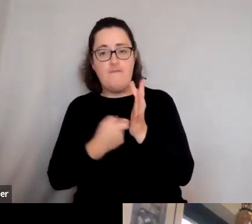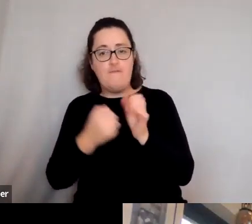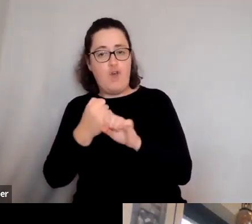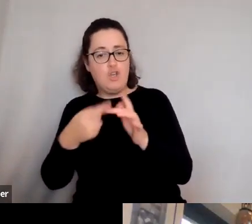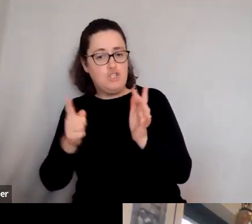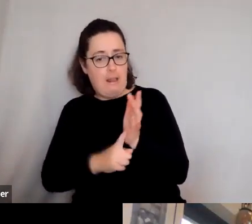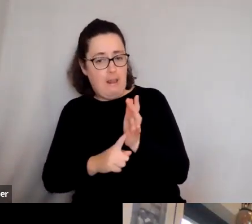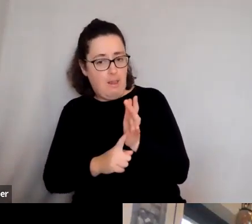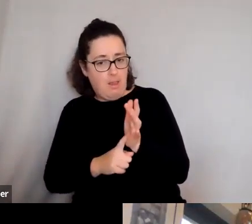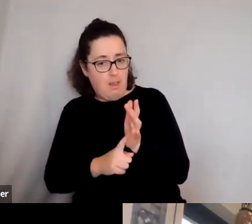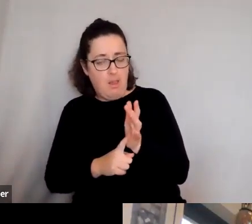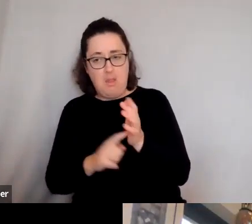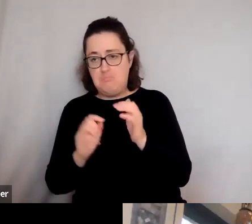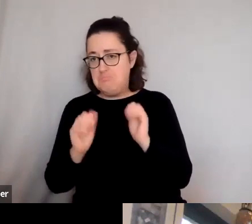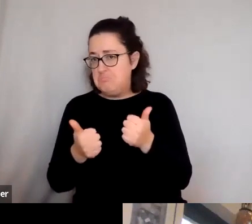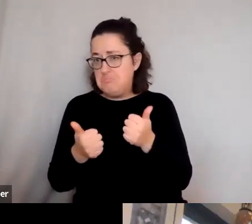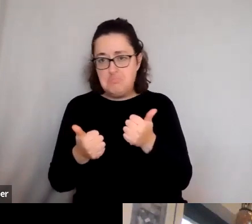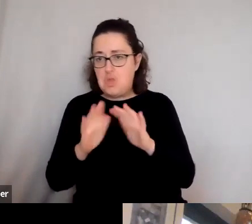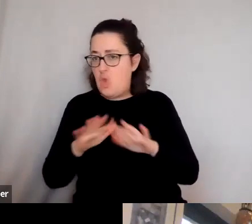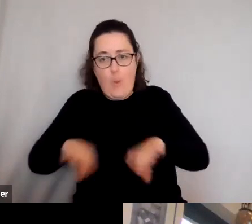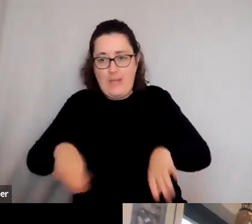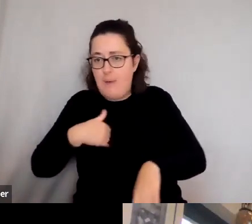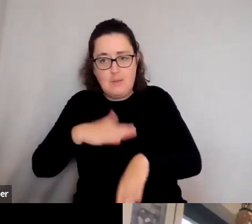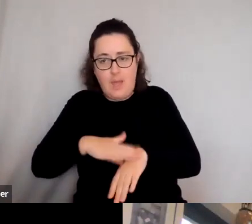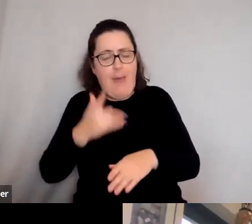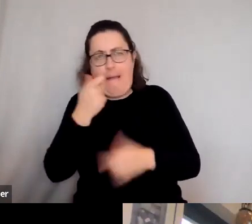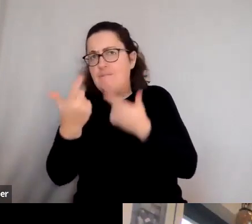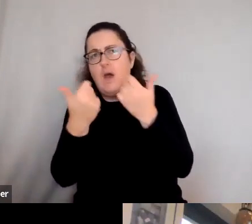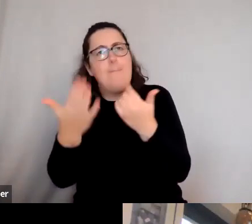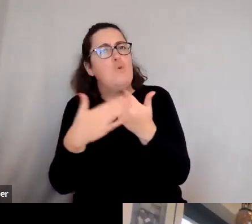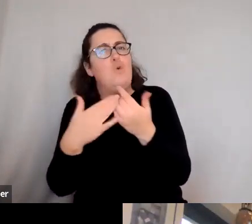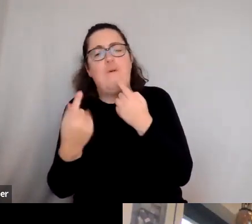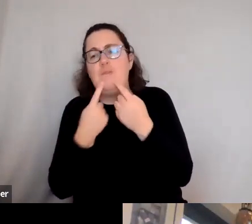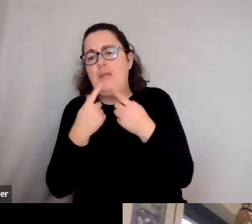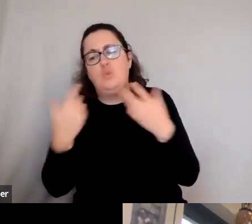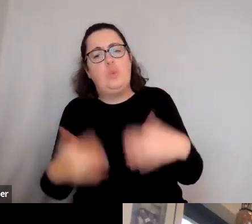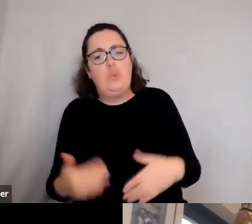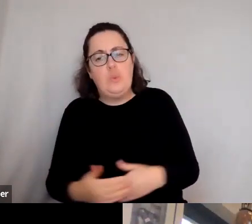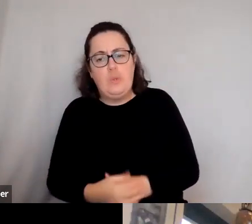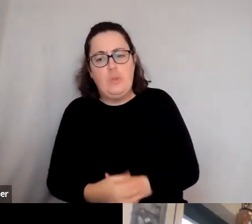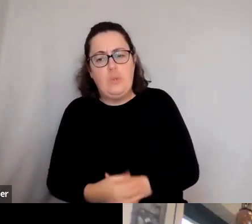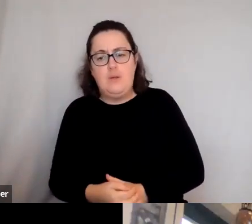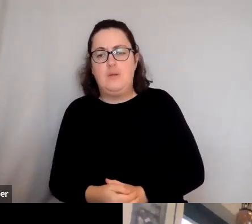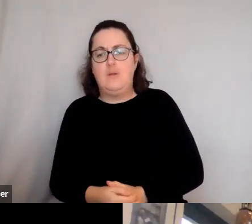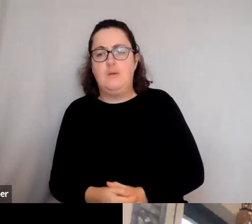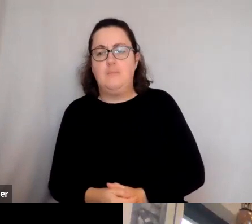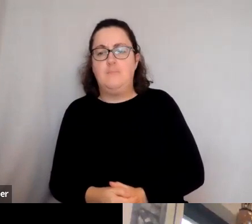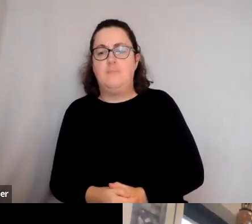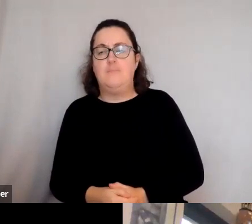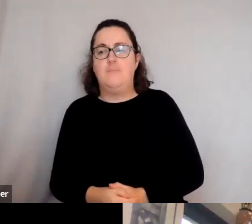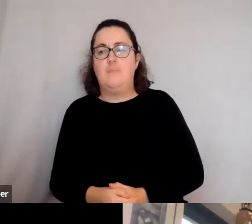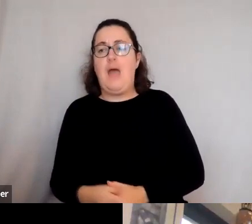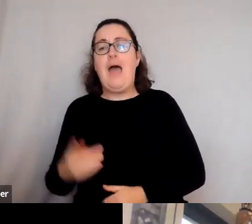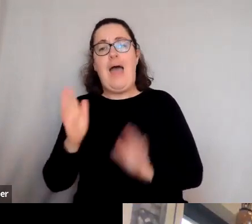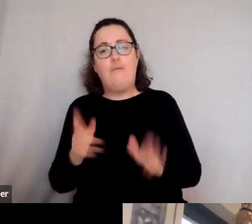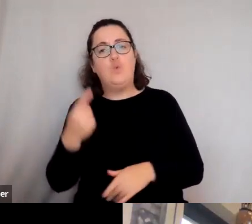Uh, and I think there's always more defined, but I think that, uh, you, you also have to look outside